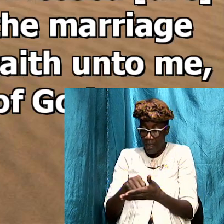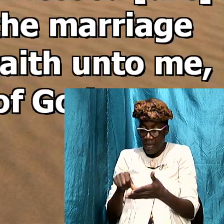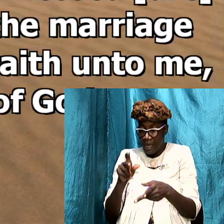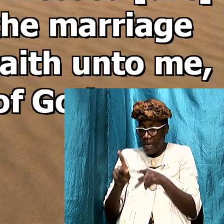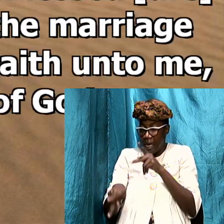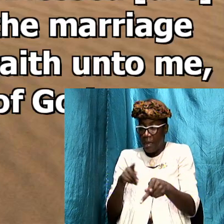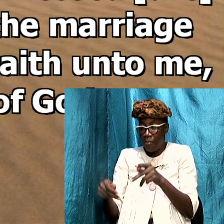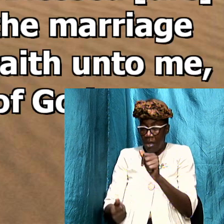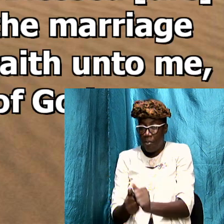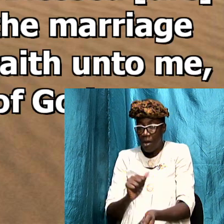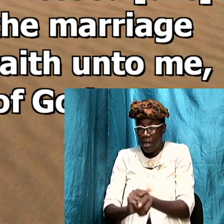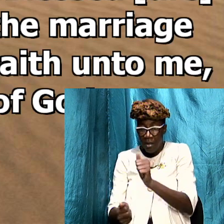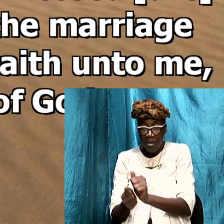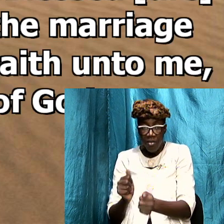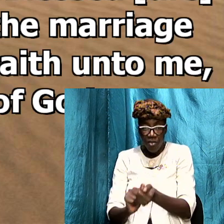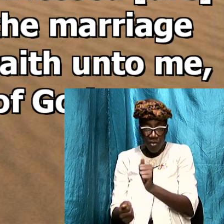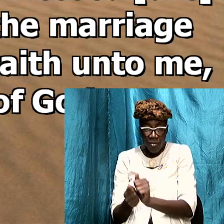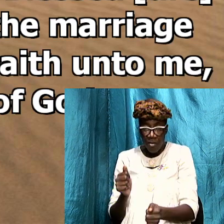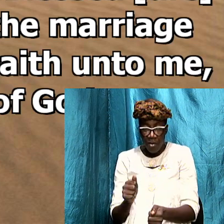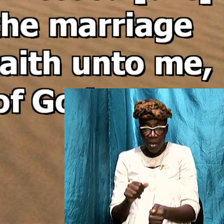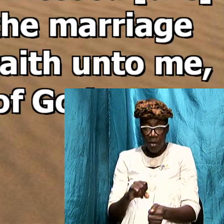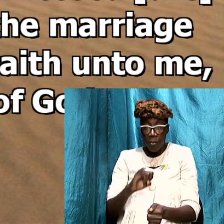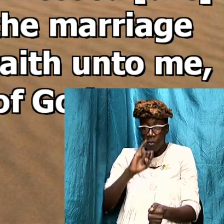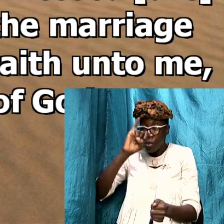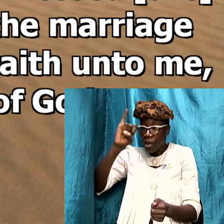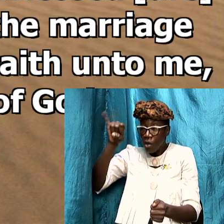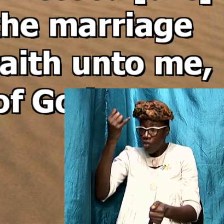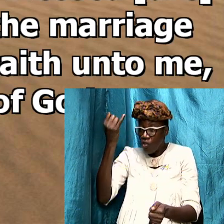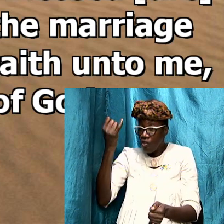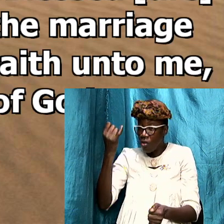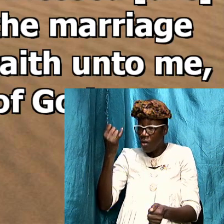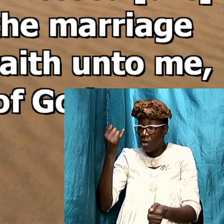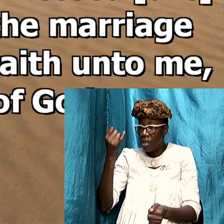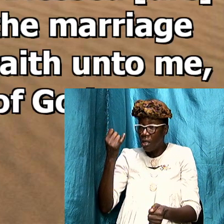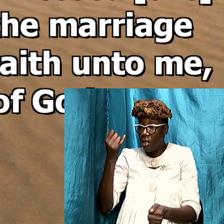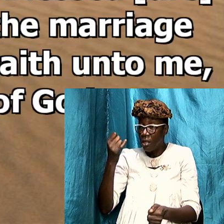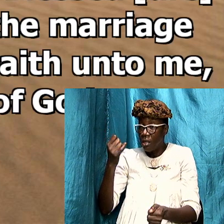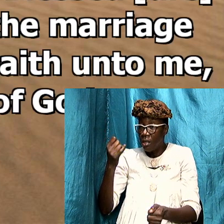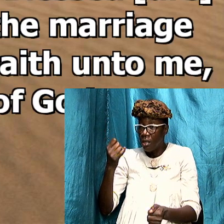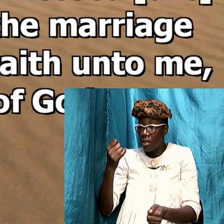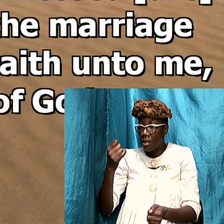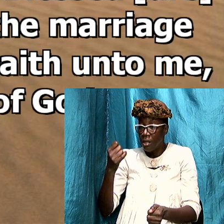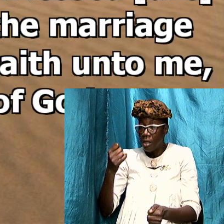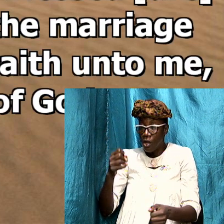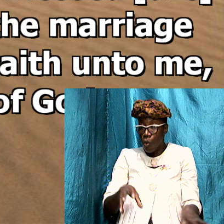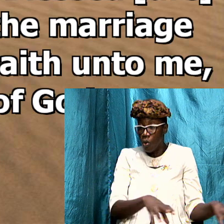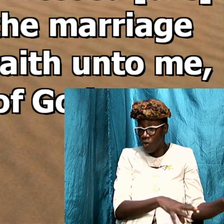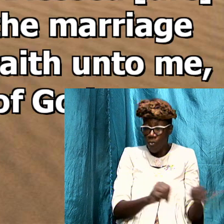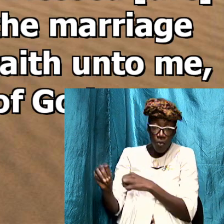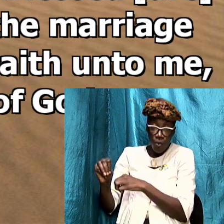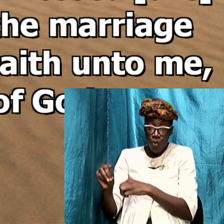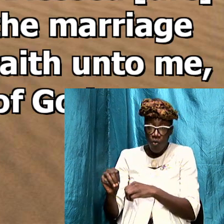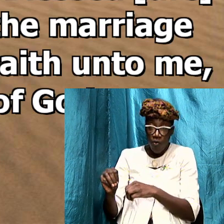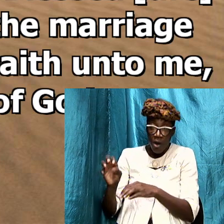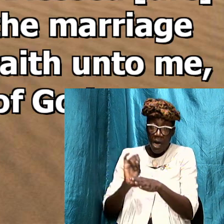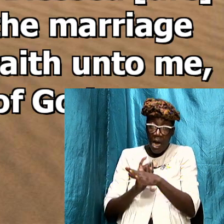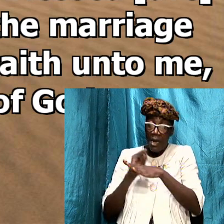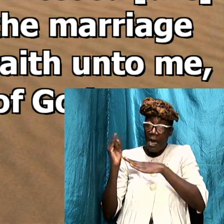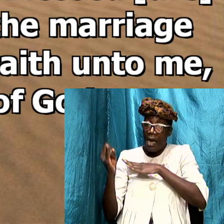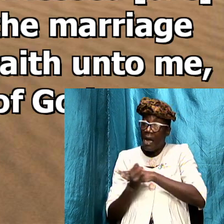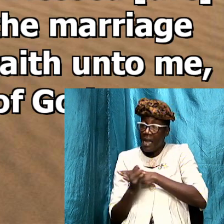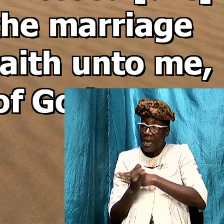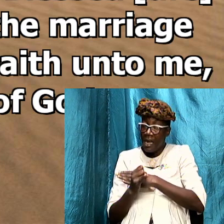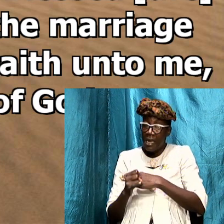persecuted just like John John was banished at the island called Patmos it was a time of